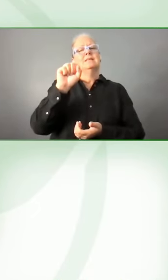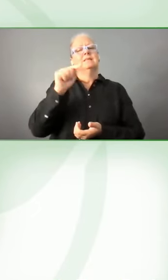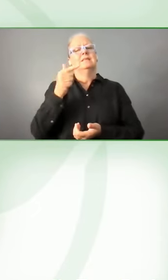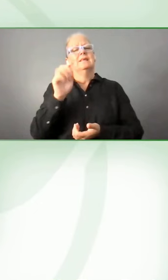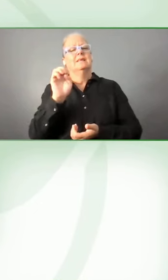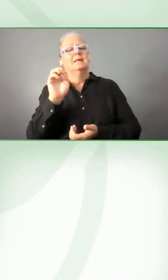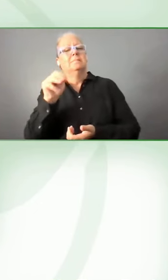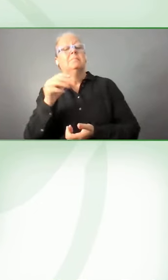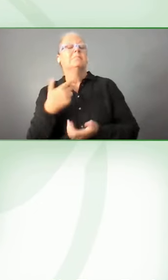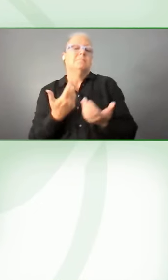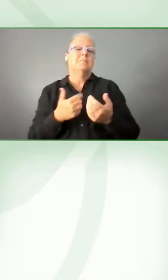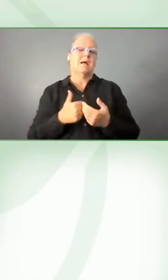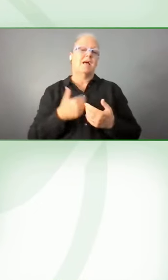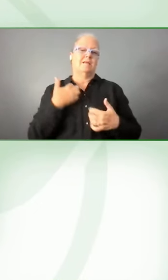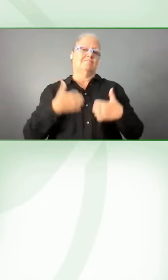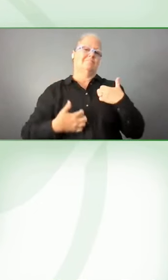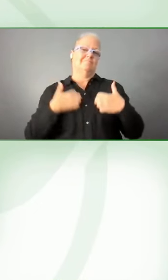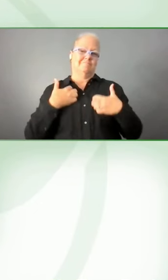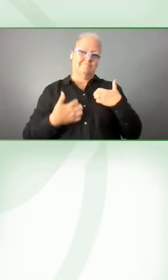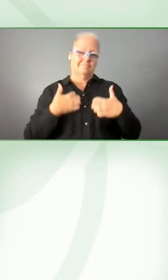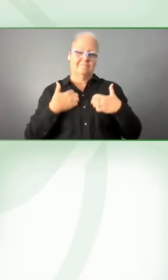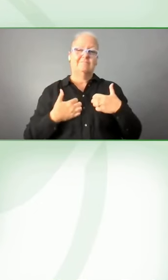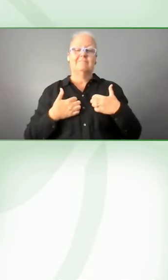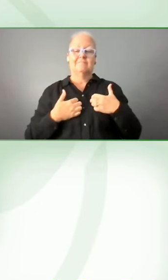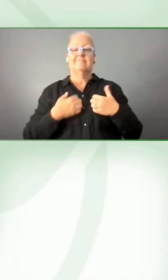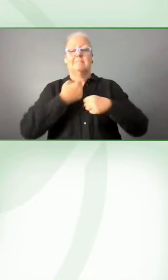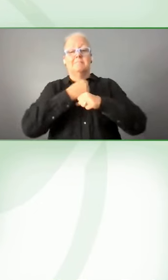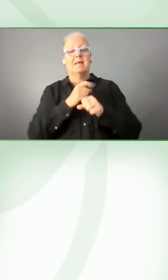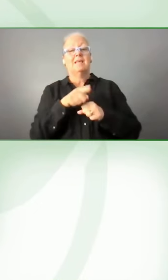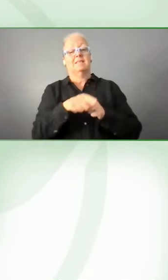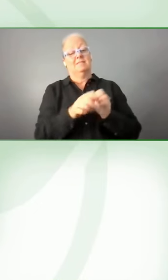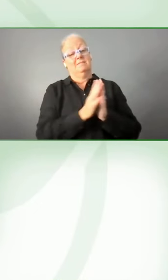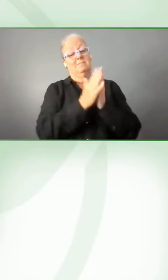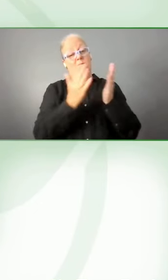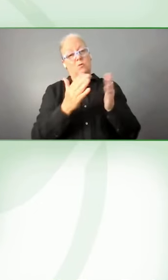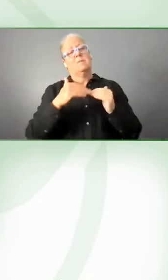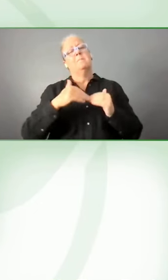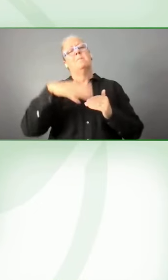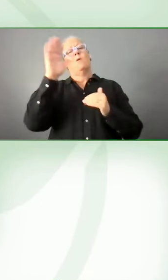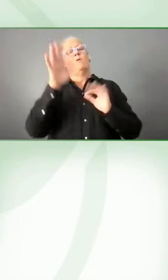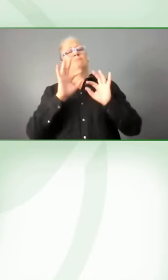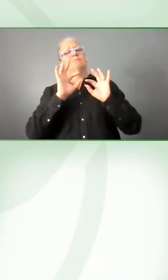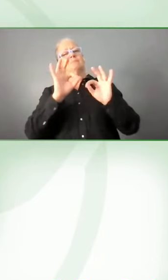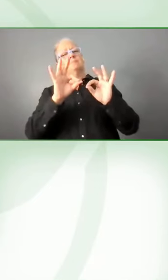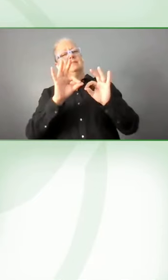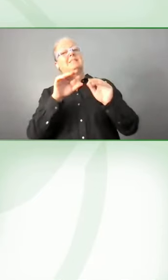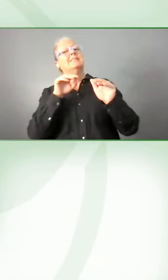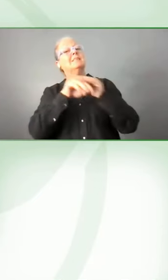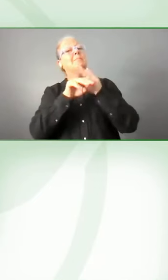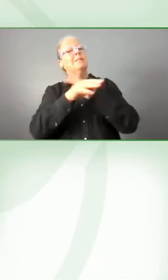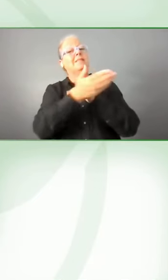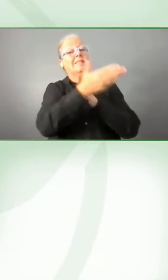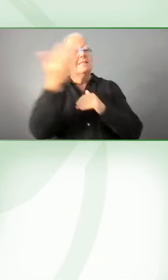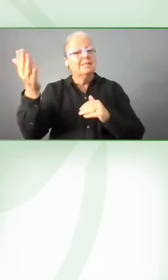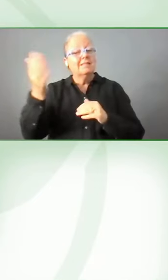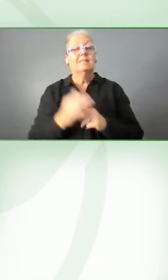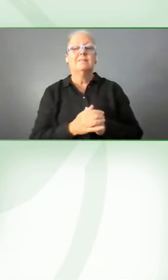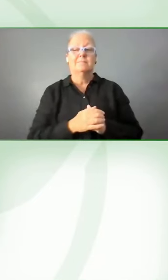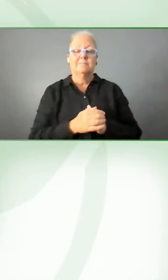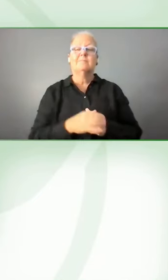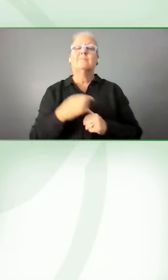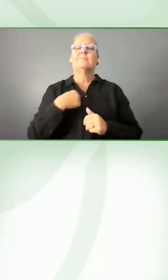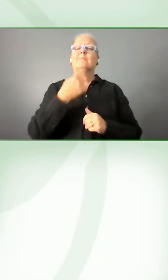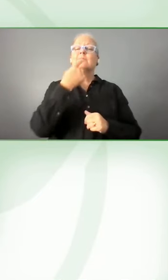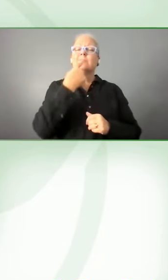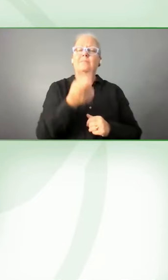to, to make, to make our books more accessible in that way. Um, and then of course, like I, uh, mentioned in the slide is,